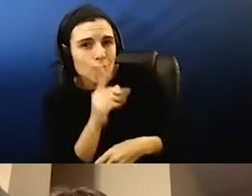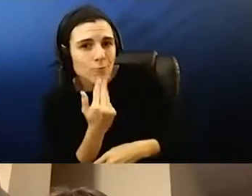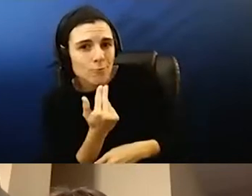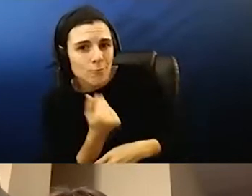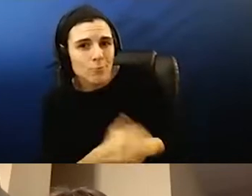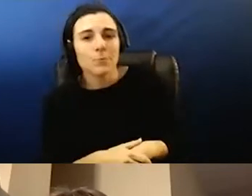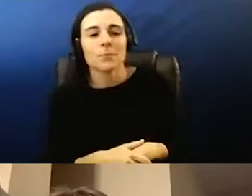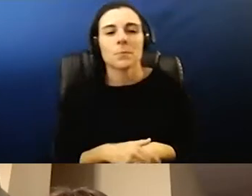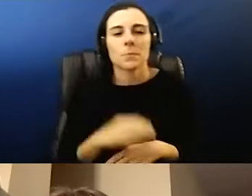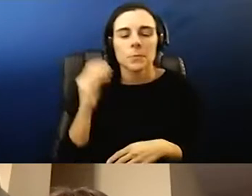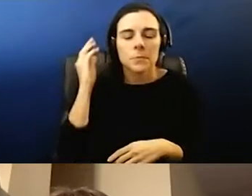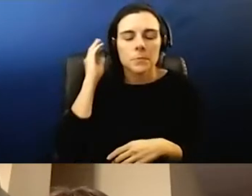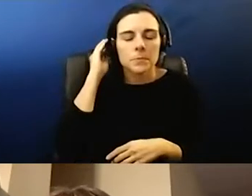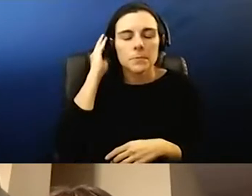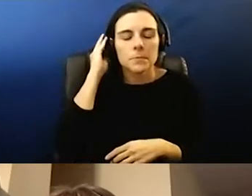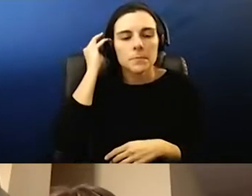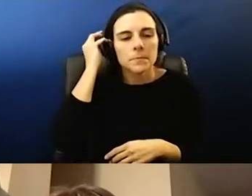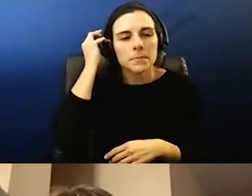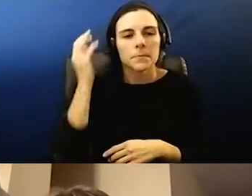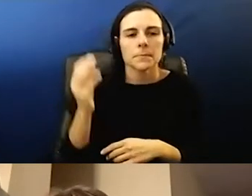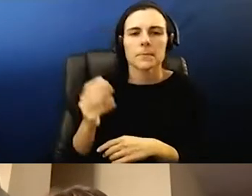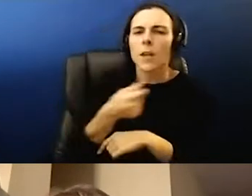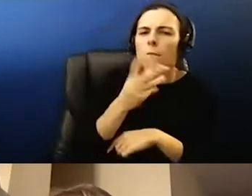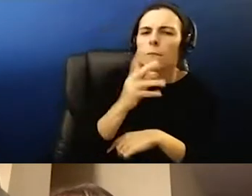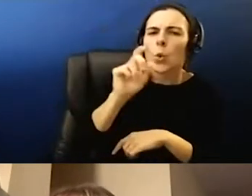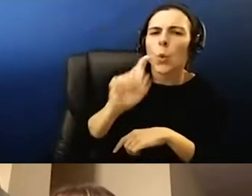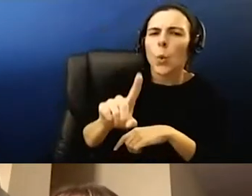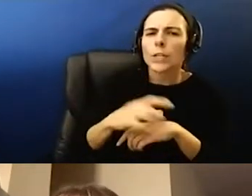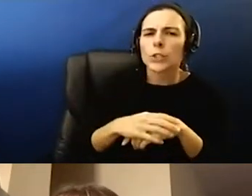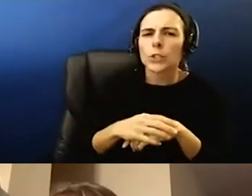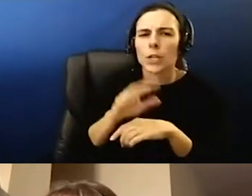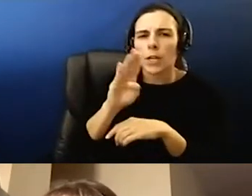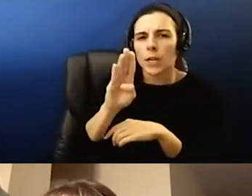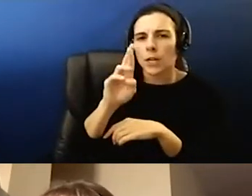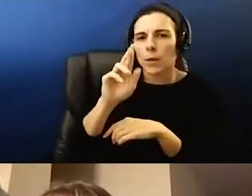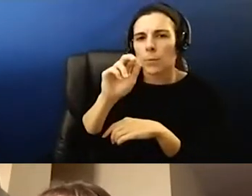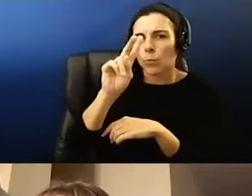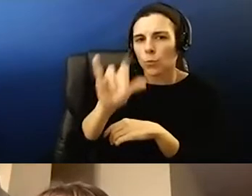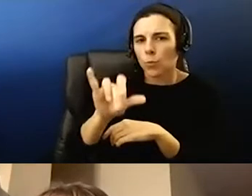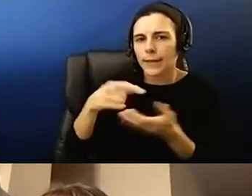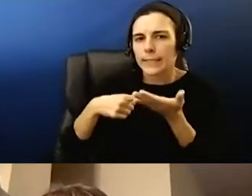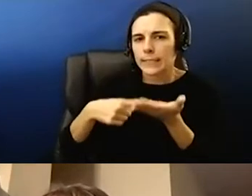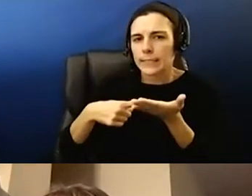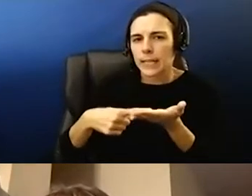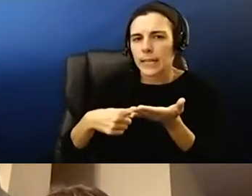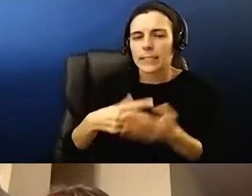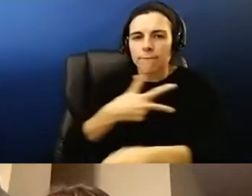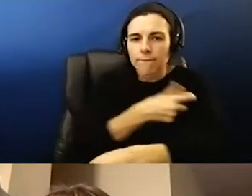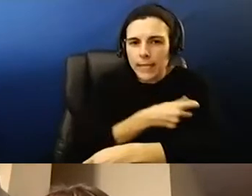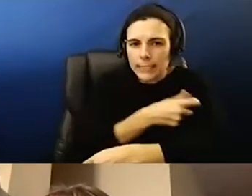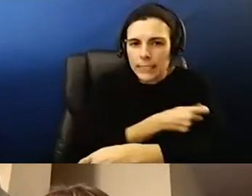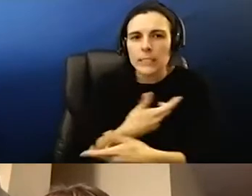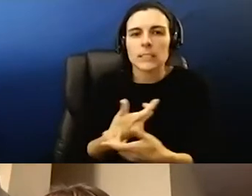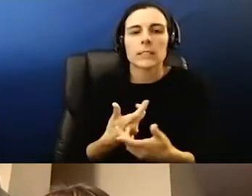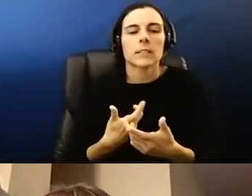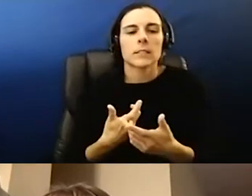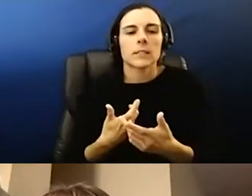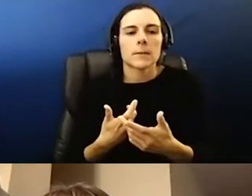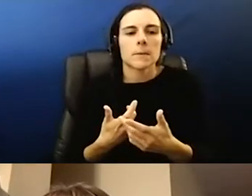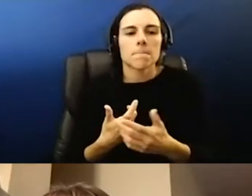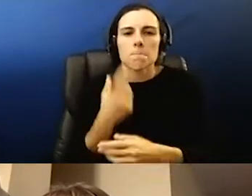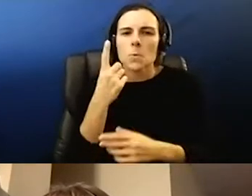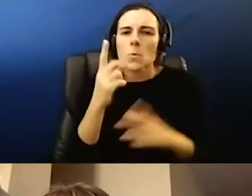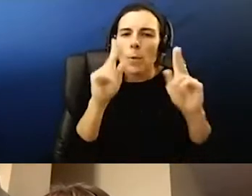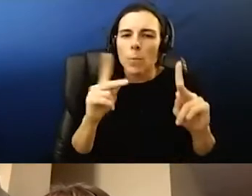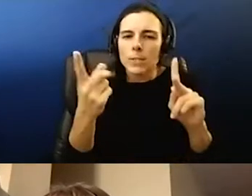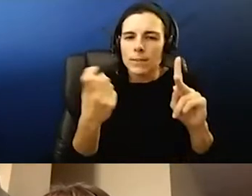I have a couple of questions, and I think this is top of mind. Brandy talked about this a bit, about vaccines. One person asked,